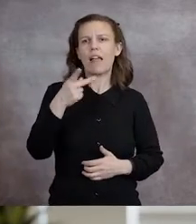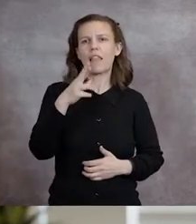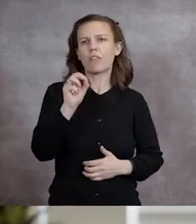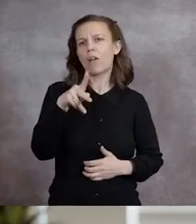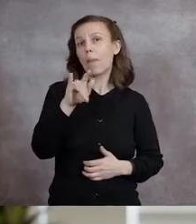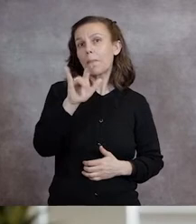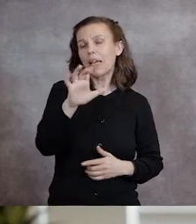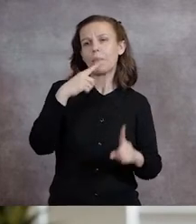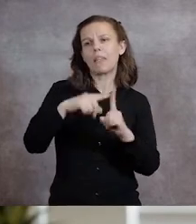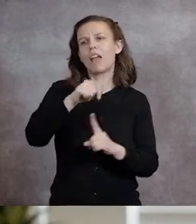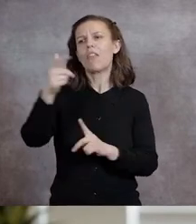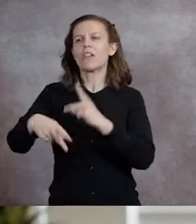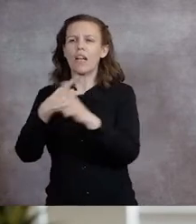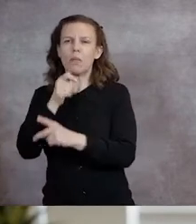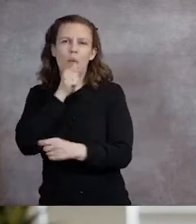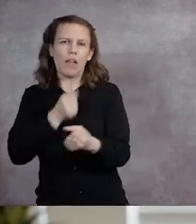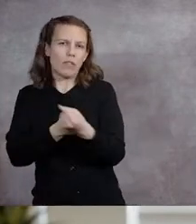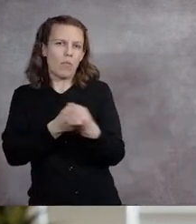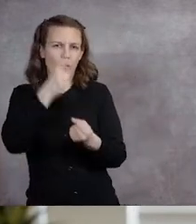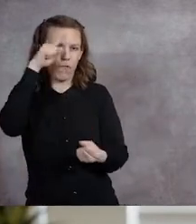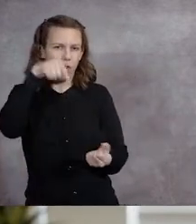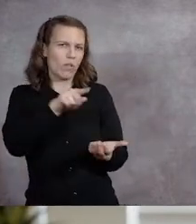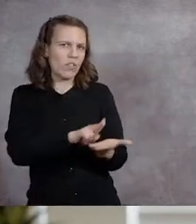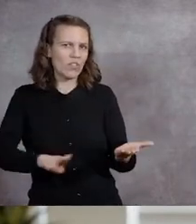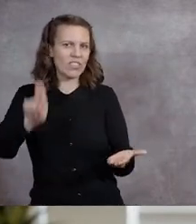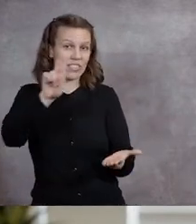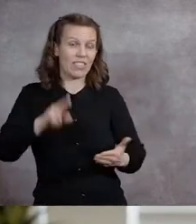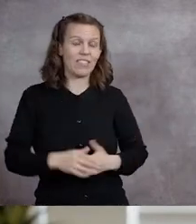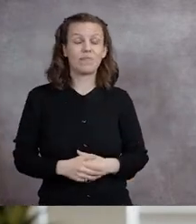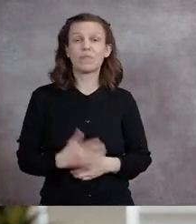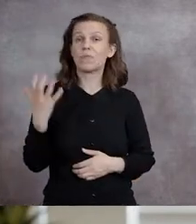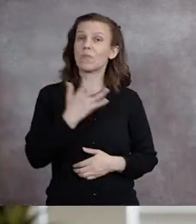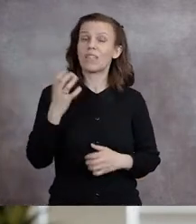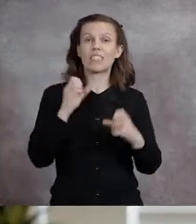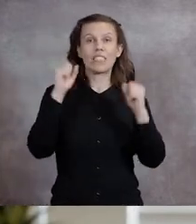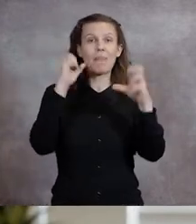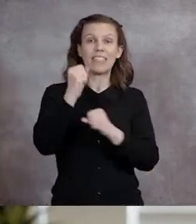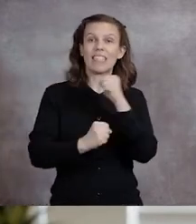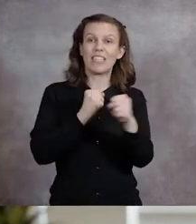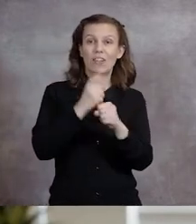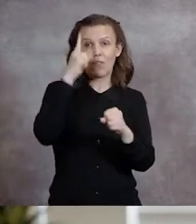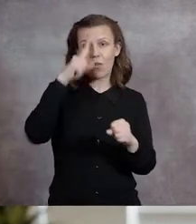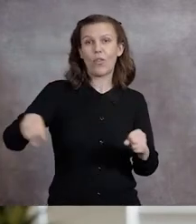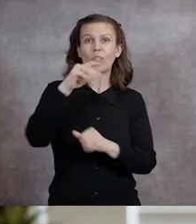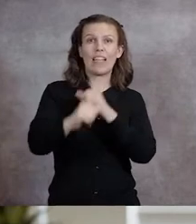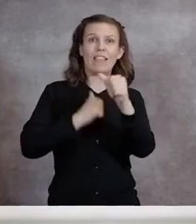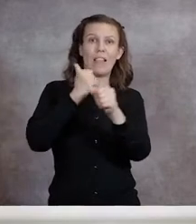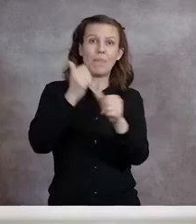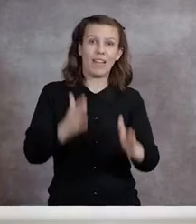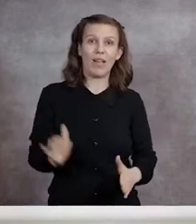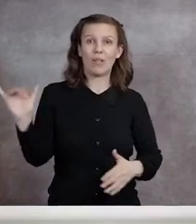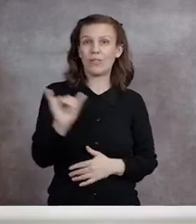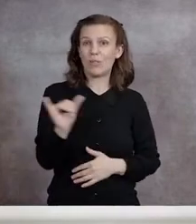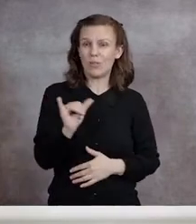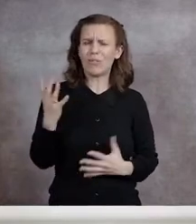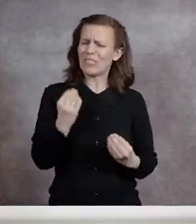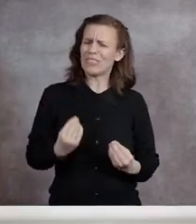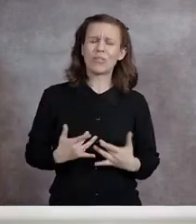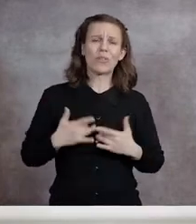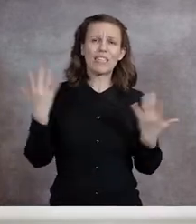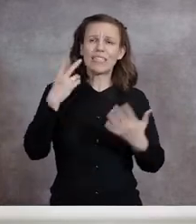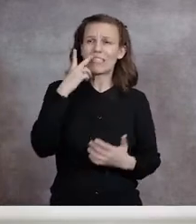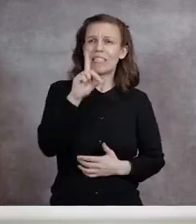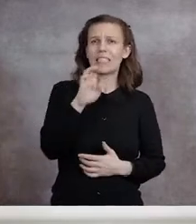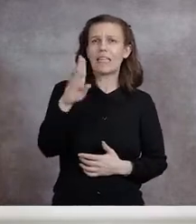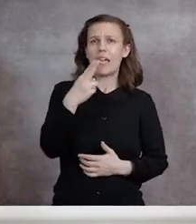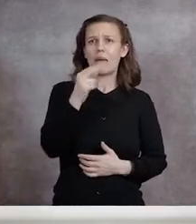of private support for the university. And what a year it was for some of our LOBO alumni. How thrilling was it to